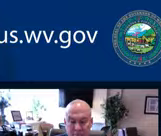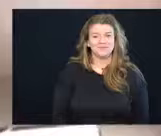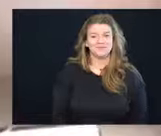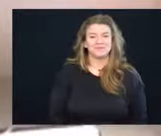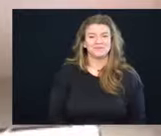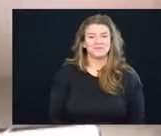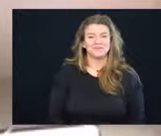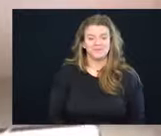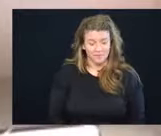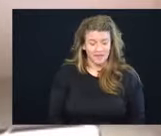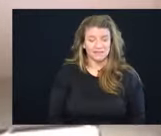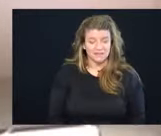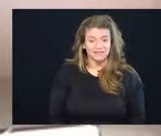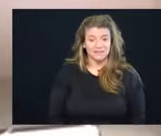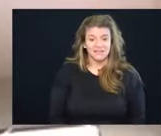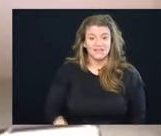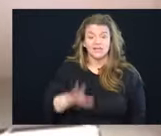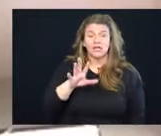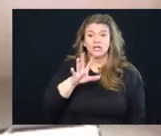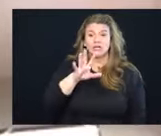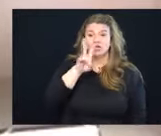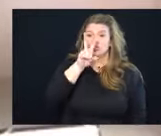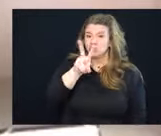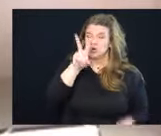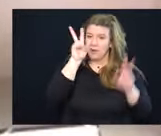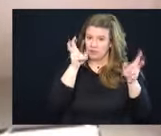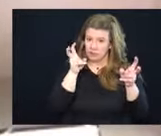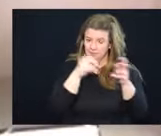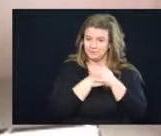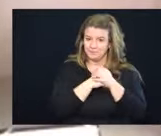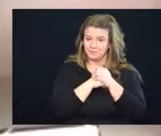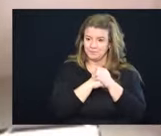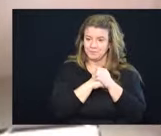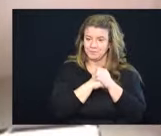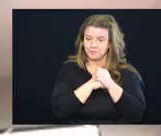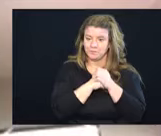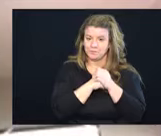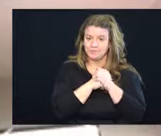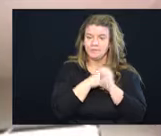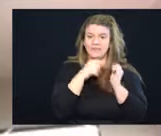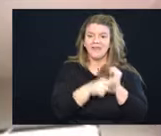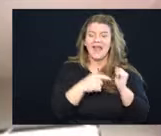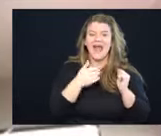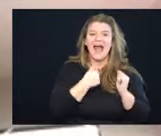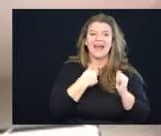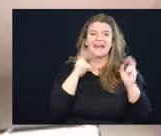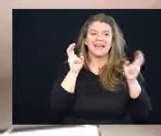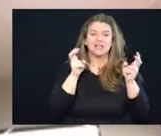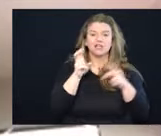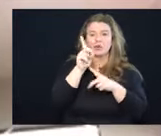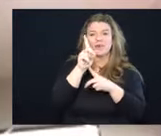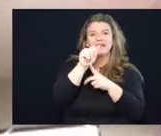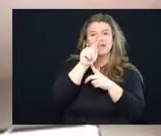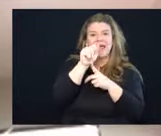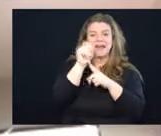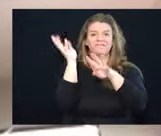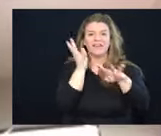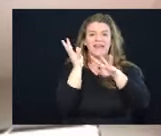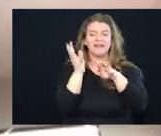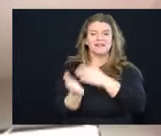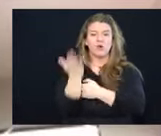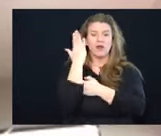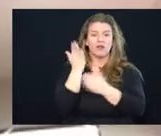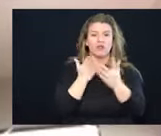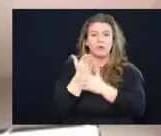Yes, sir, Governor. So Charles, two issues there. One is there was an issue with the data feed this morning from CDC.